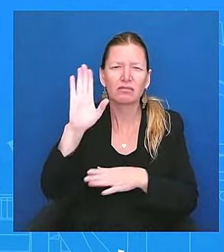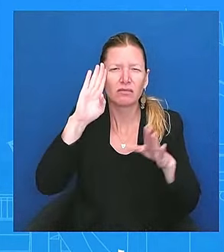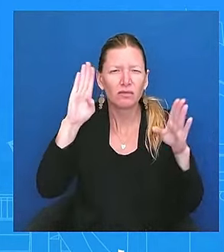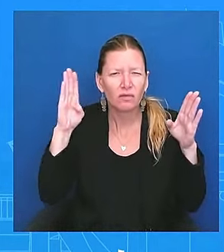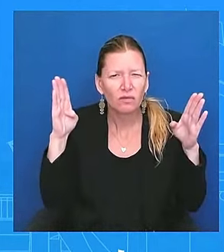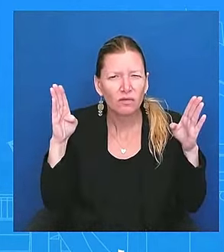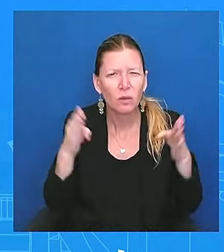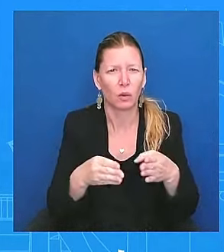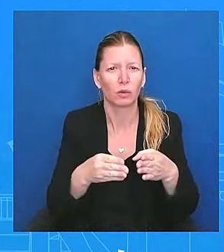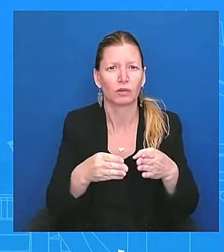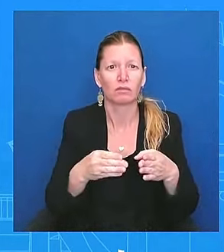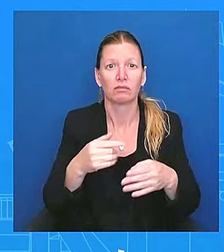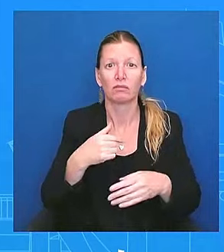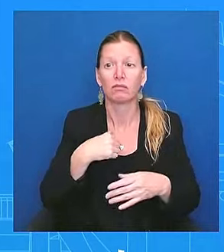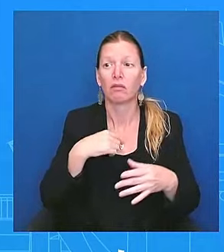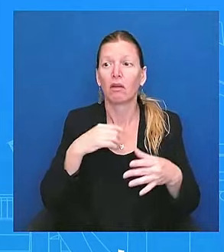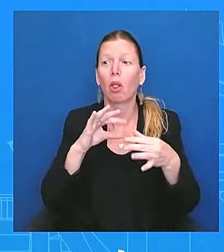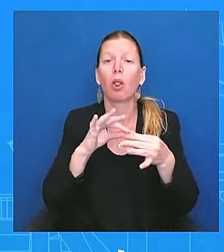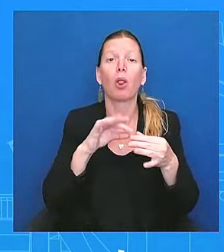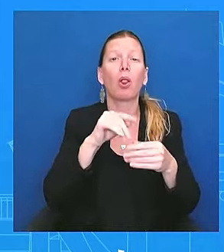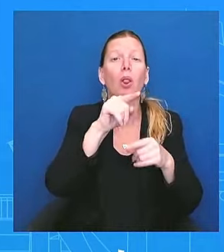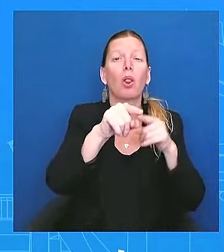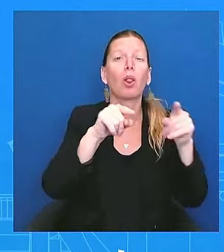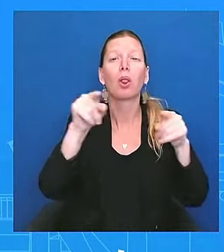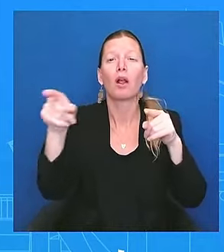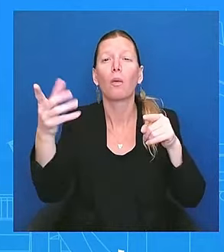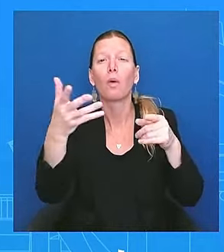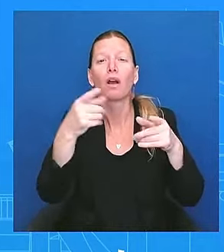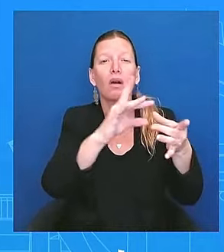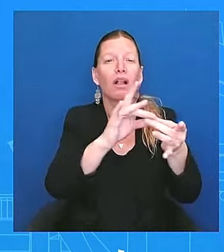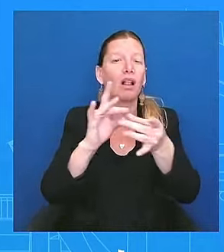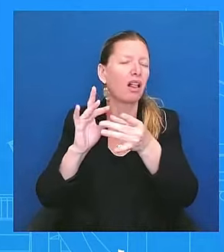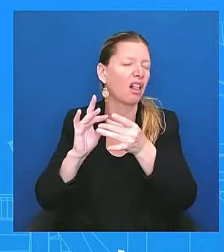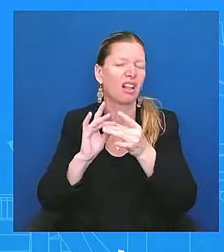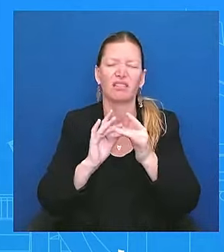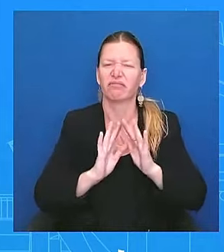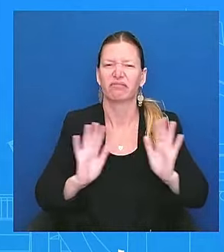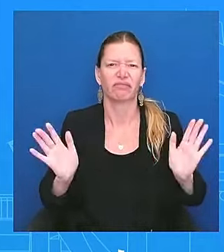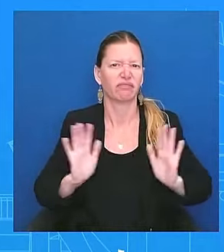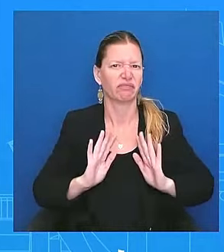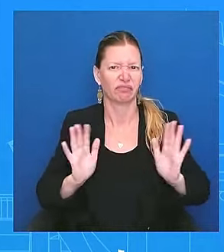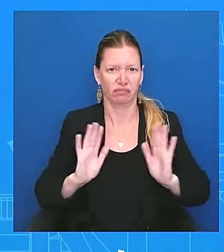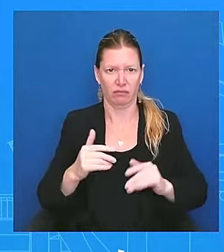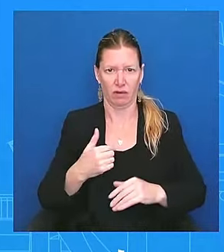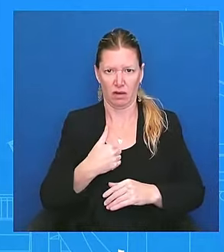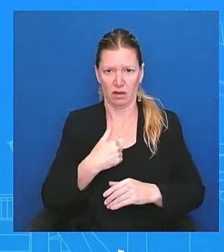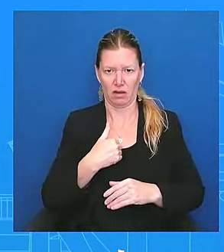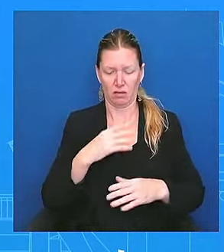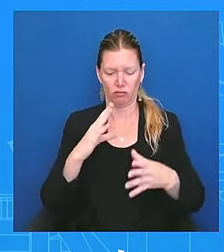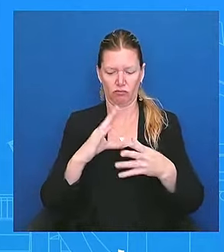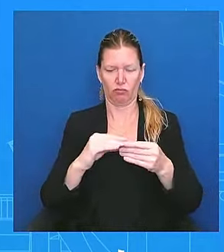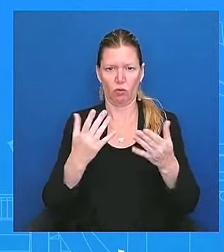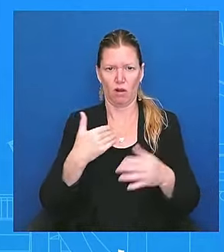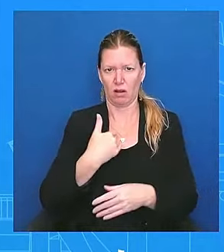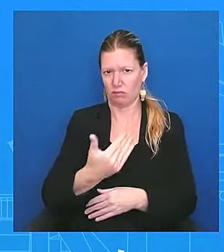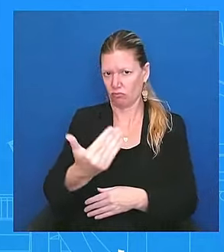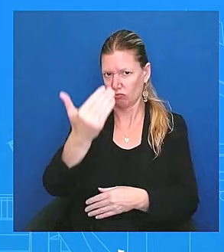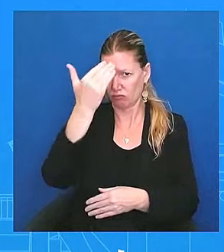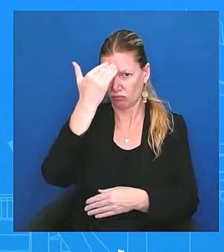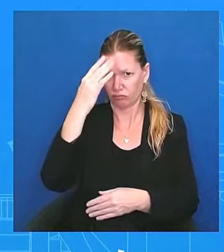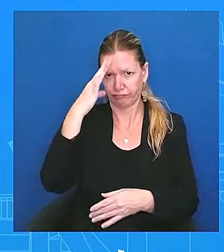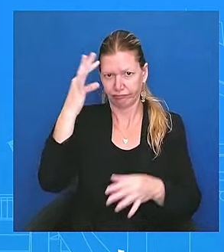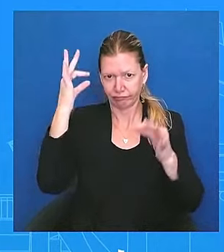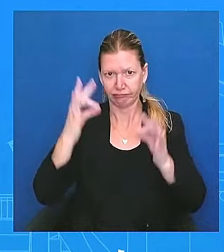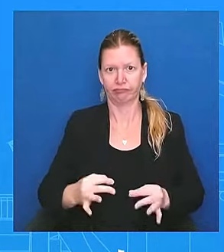sources out there. That's not what I'm going to speak to. I'm going to speak to what I know, what this president does, and how he is committed to the